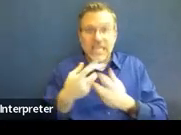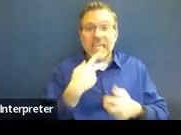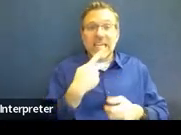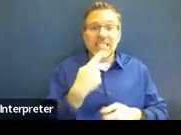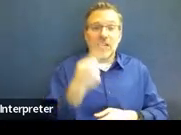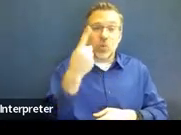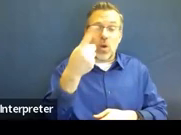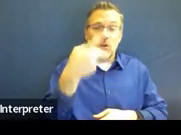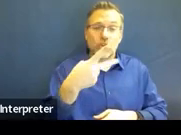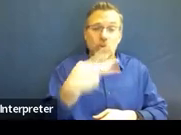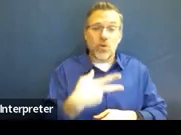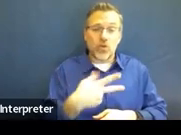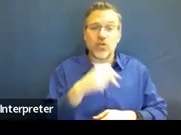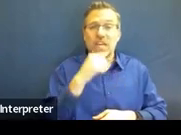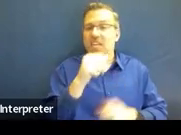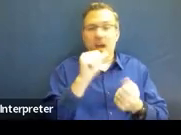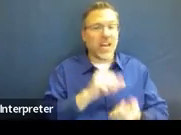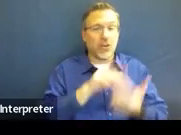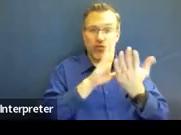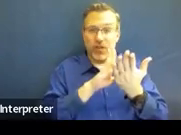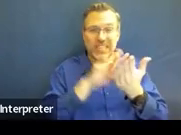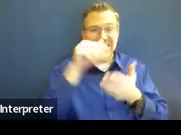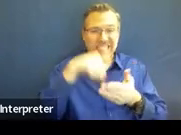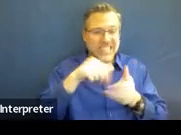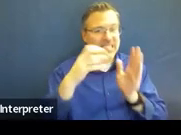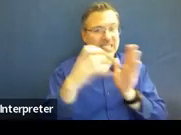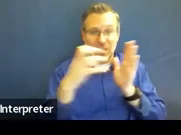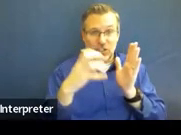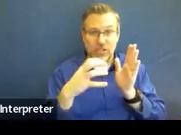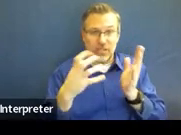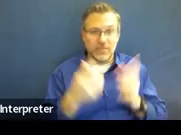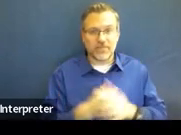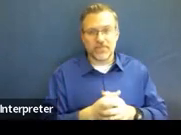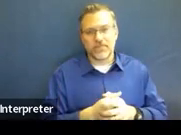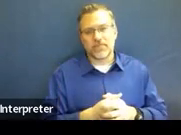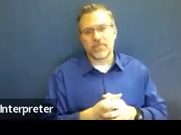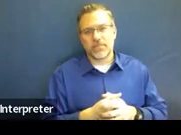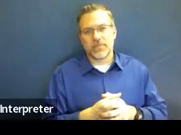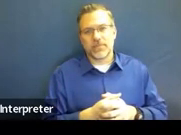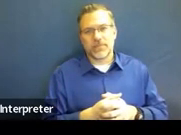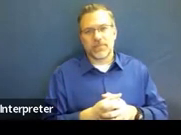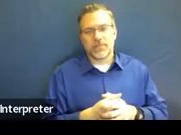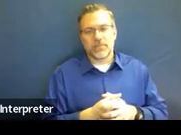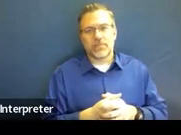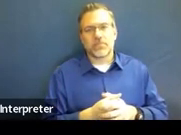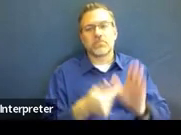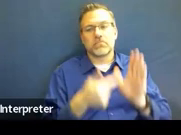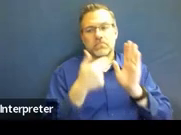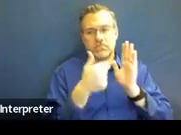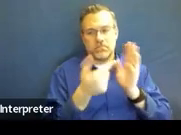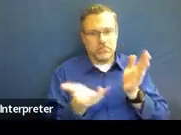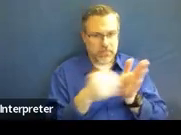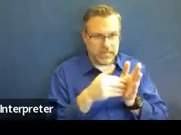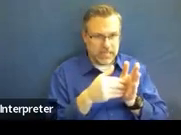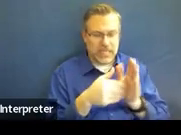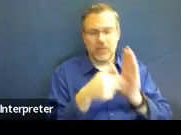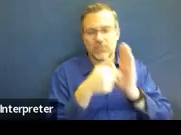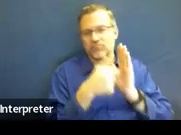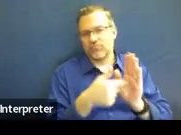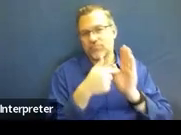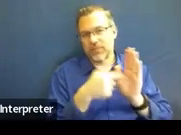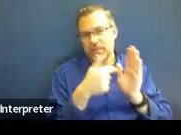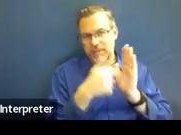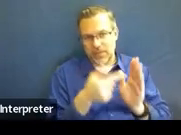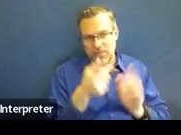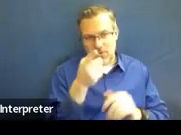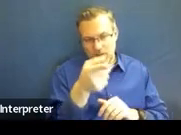section, because you're not really talking about that. So, here's the example, and this just goes through,